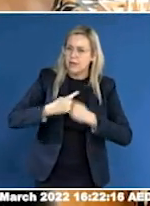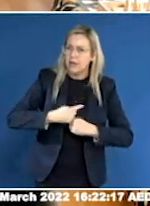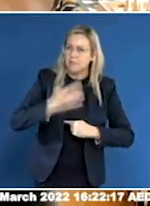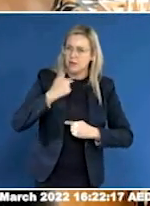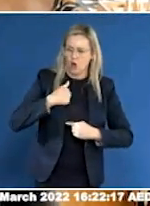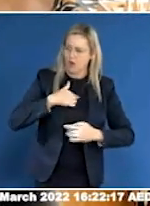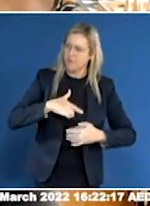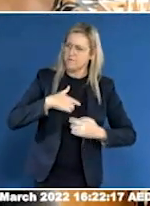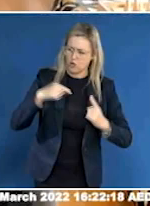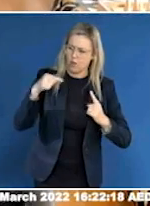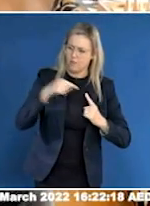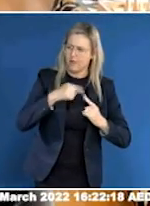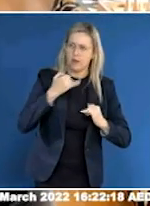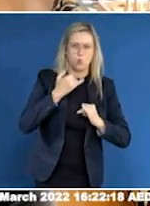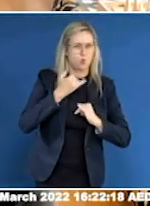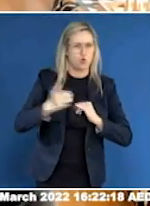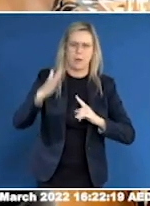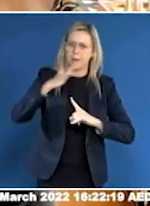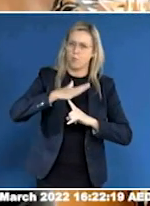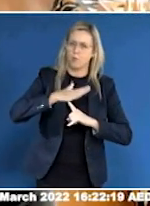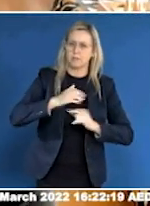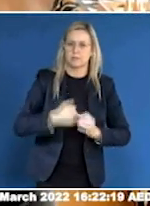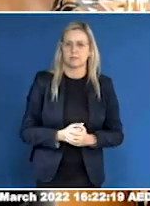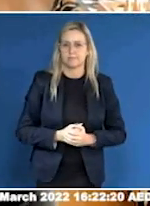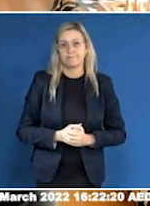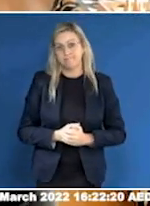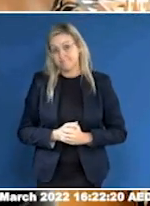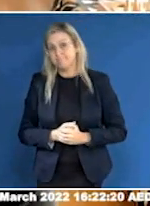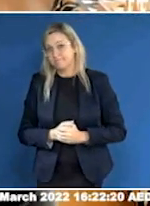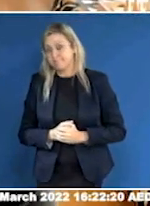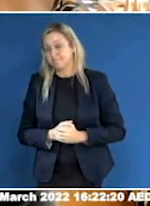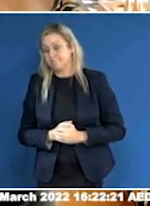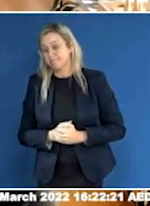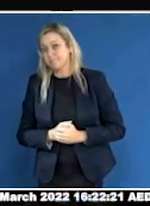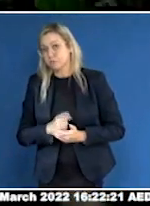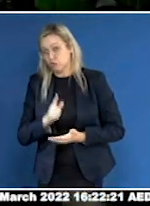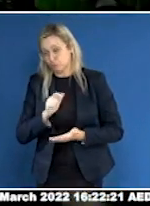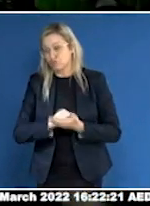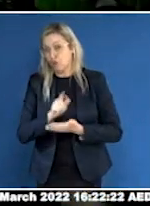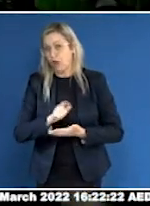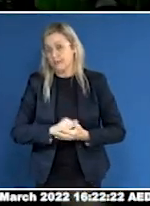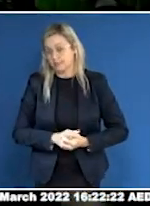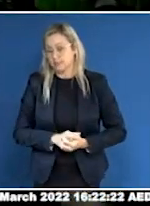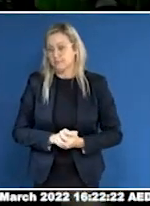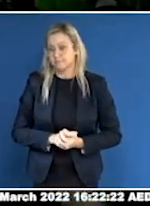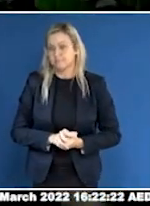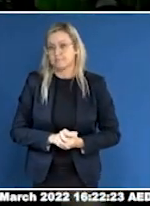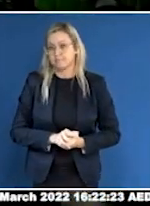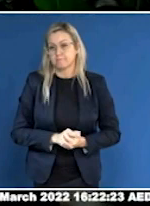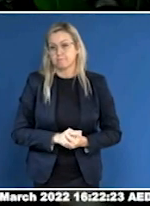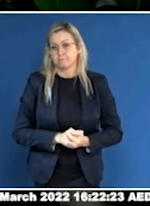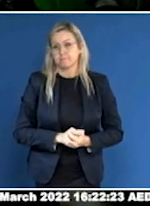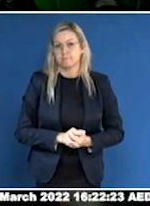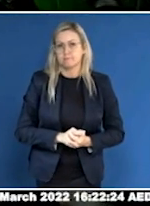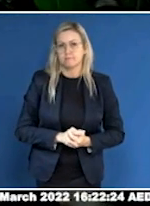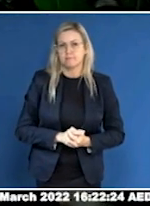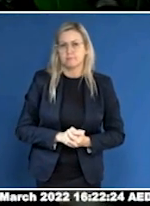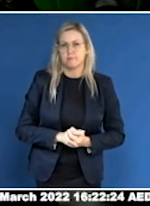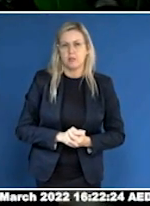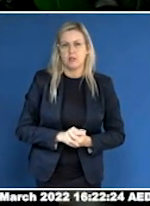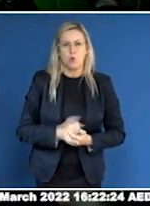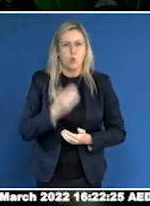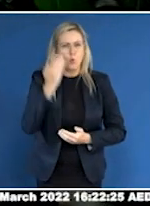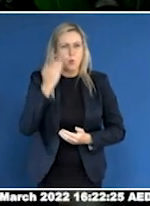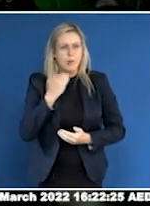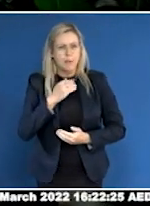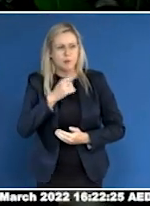important, I think. Thank you. Thank Yeah, so we heard in some of the stories that with